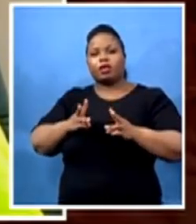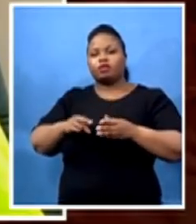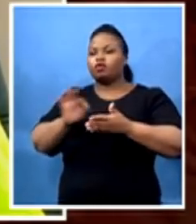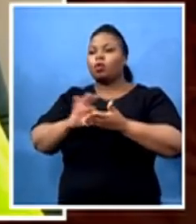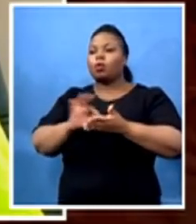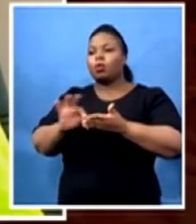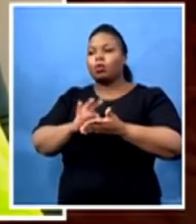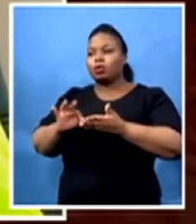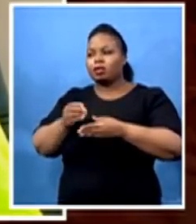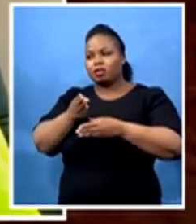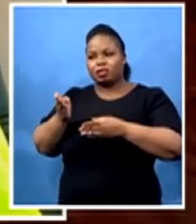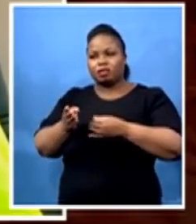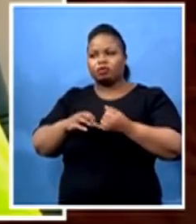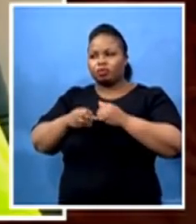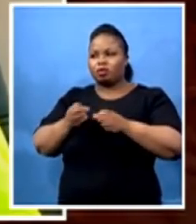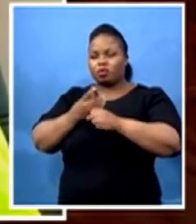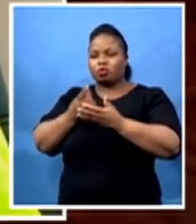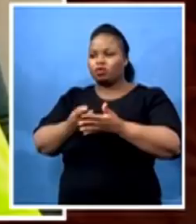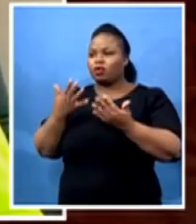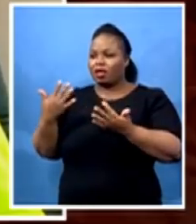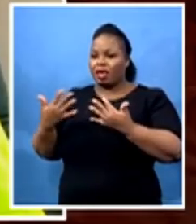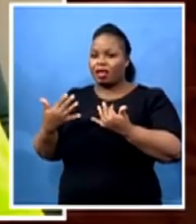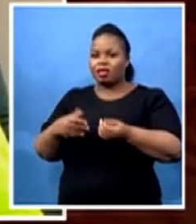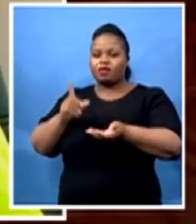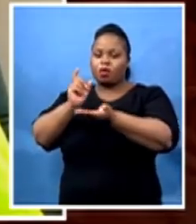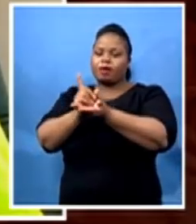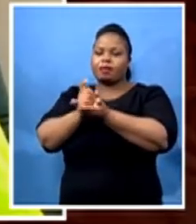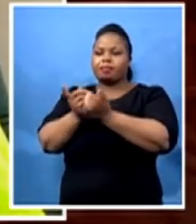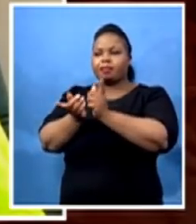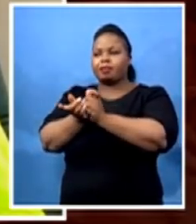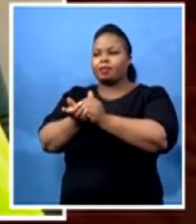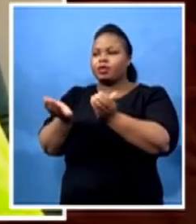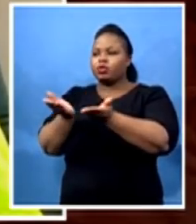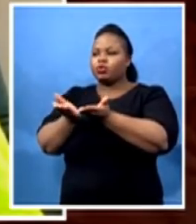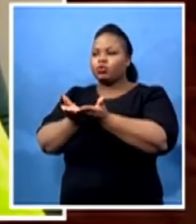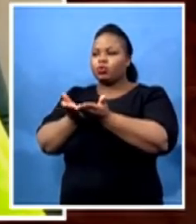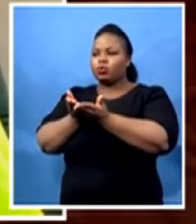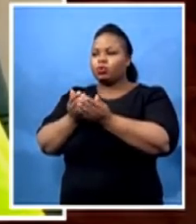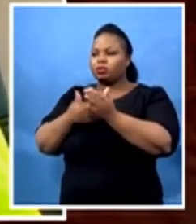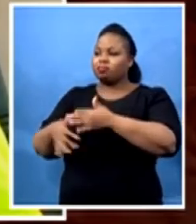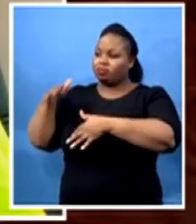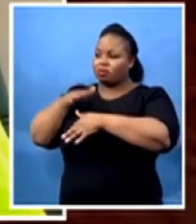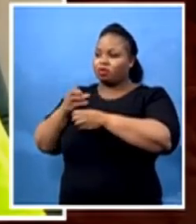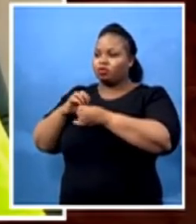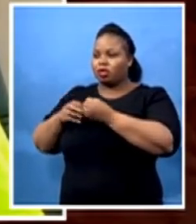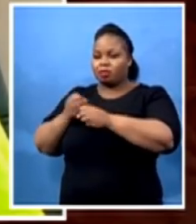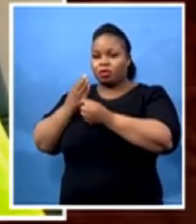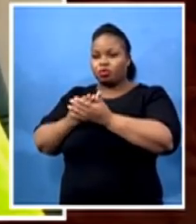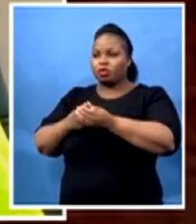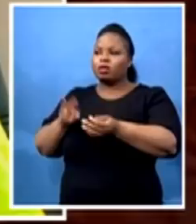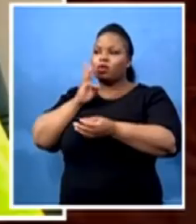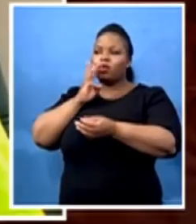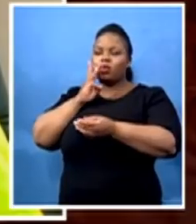hand sanitizing, prioritizing the schools without water to make sure you deliver water tank and make sure that they do